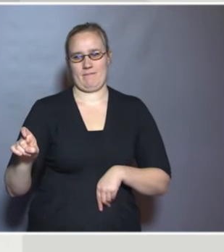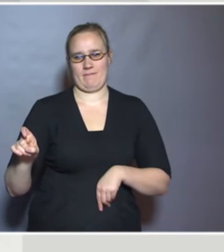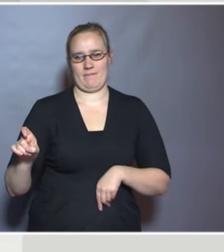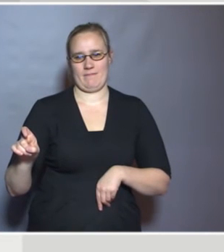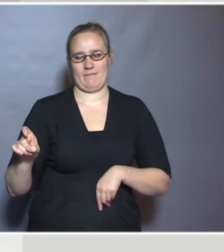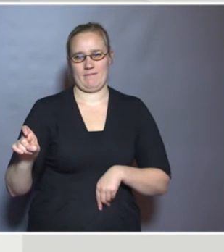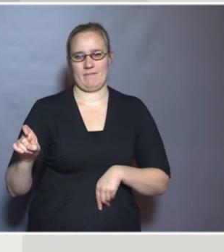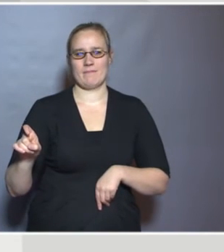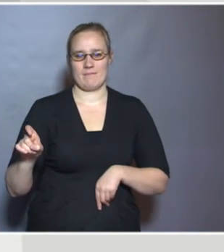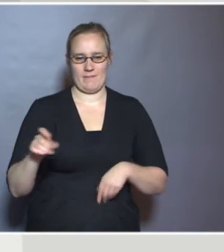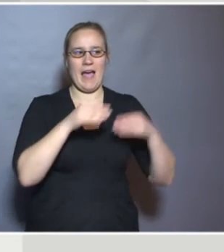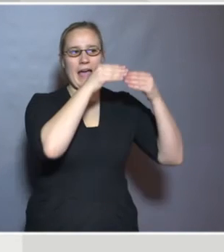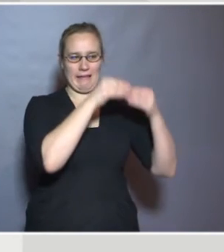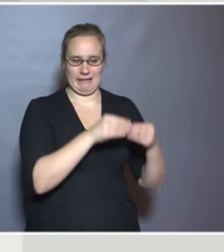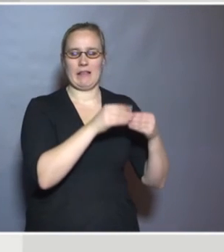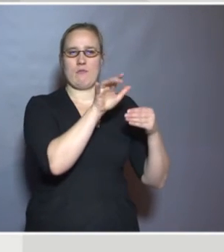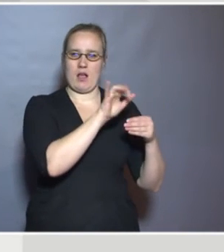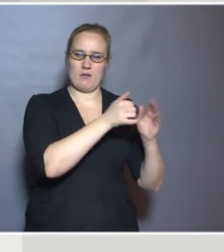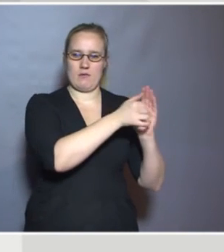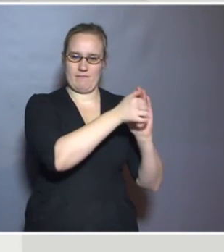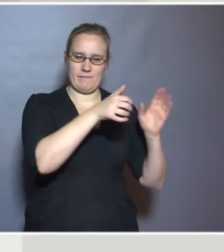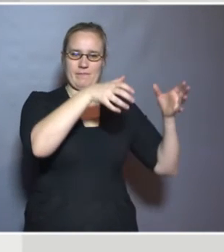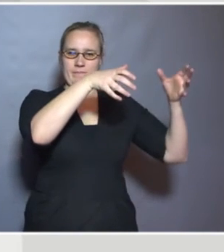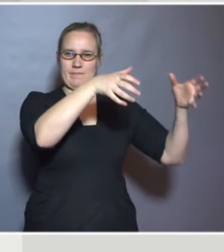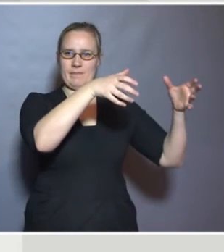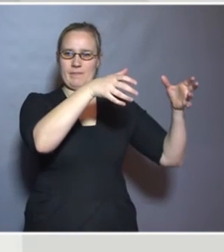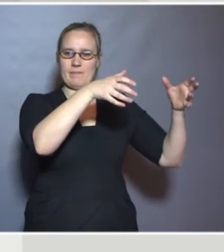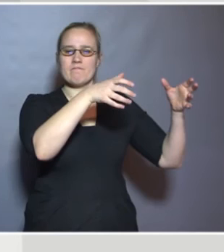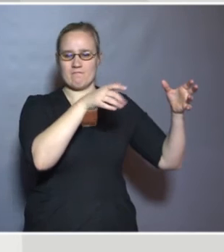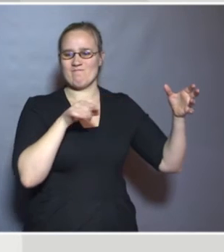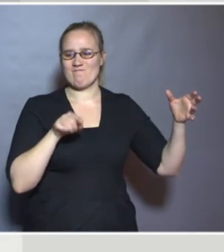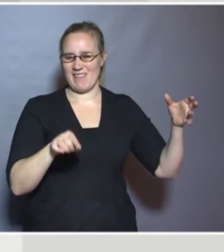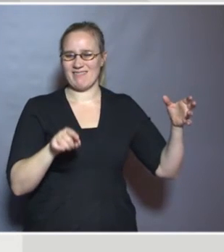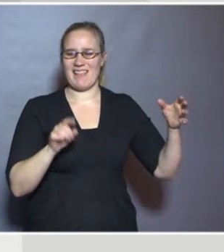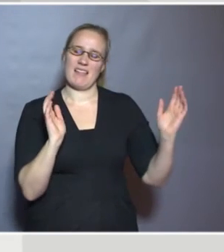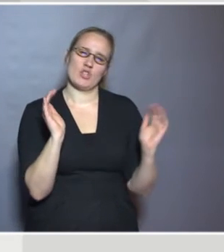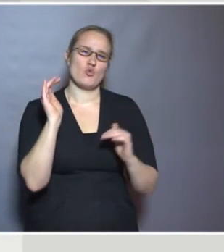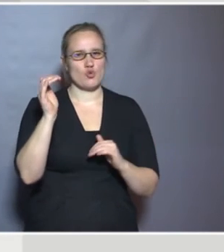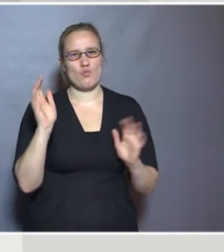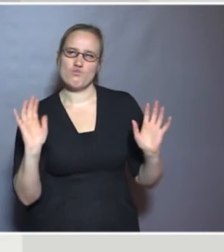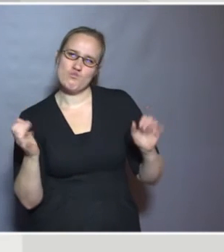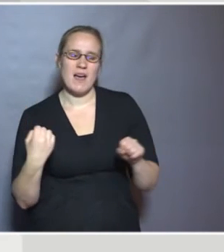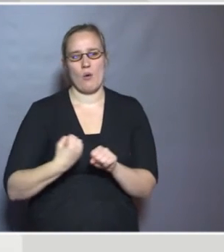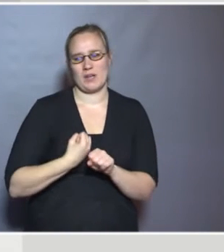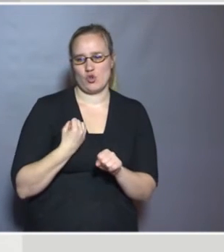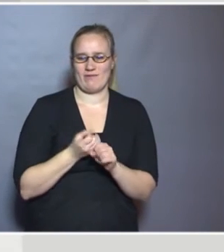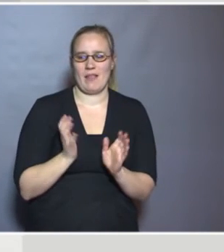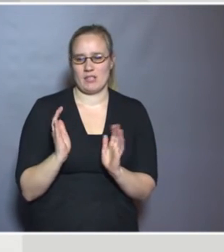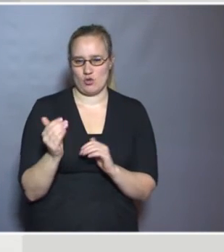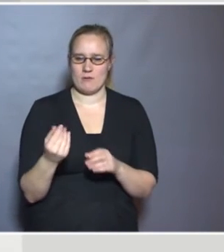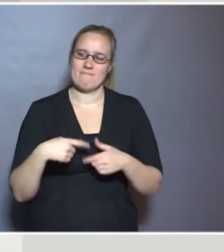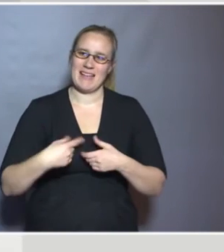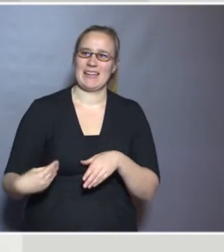by the majority of the countries as being a reasonable operational definition of an